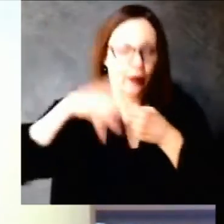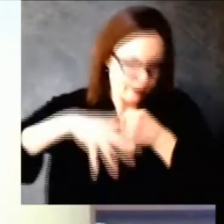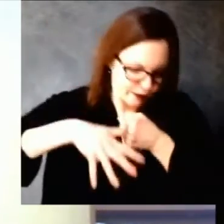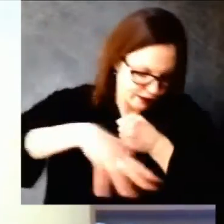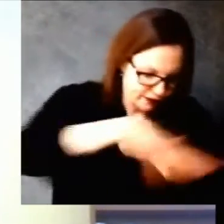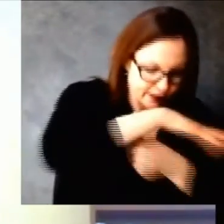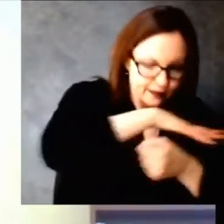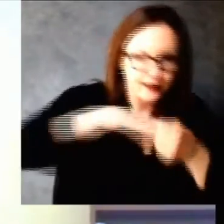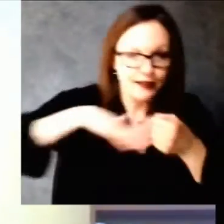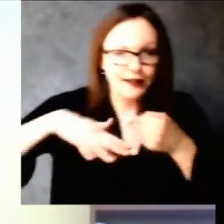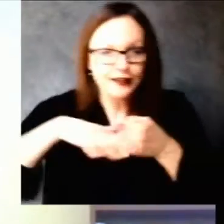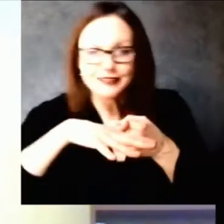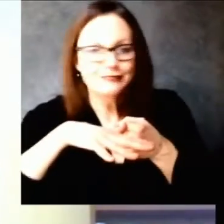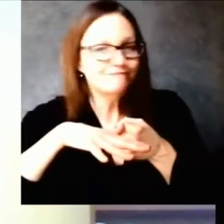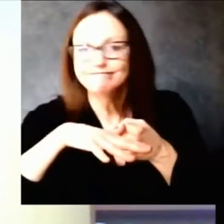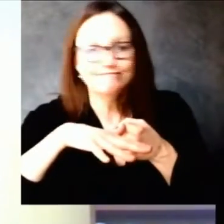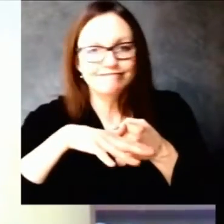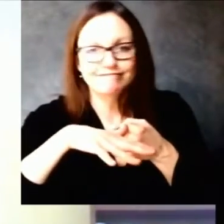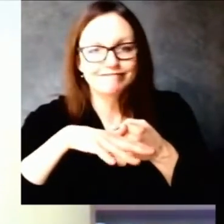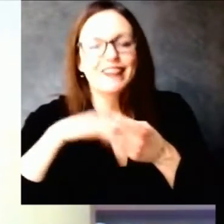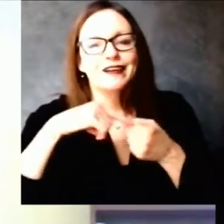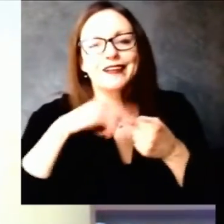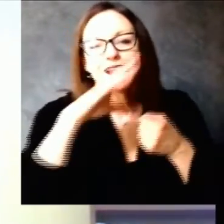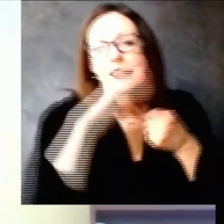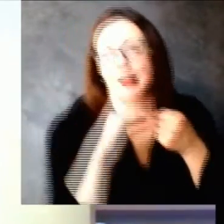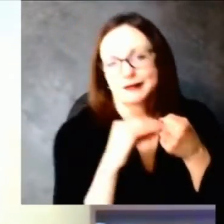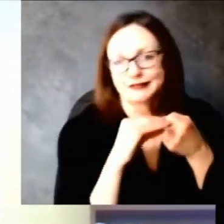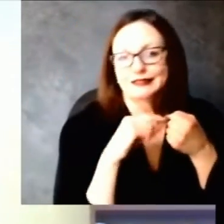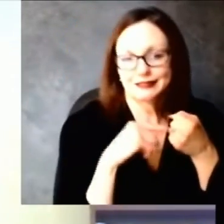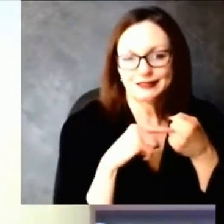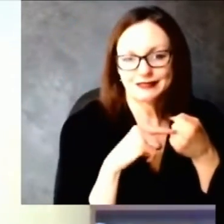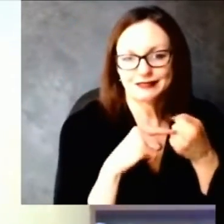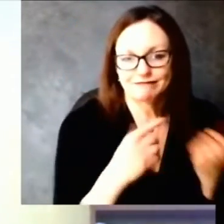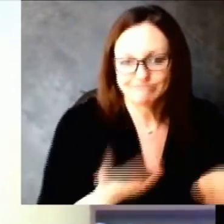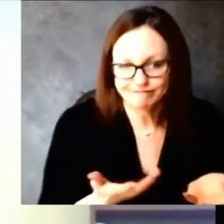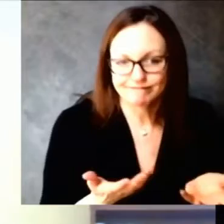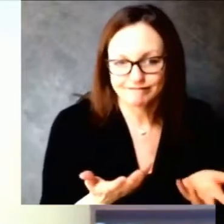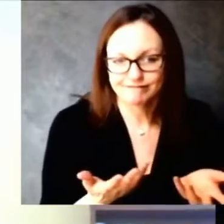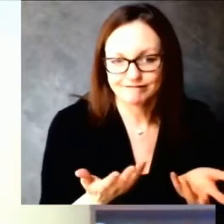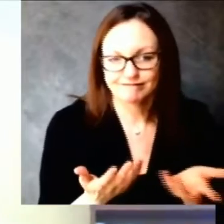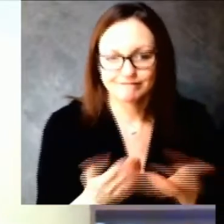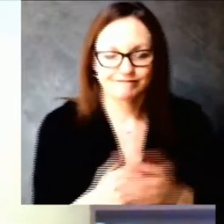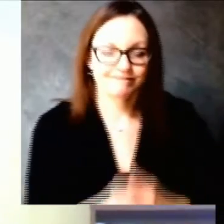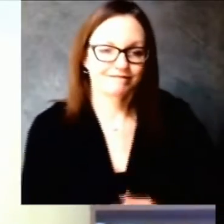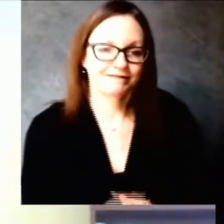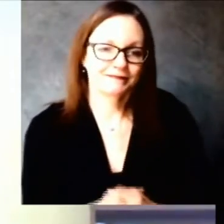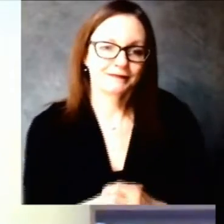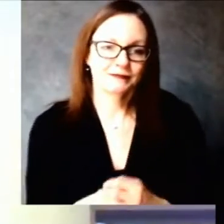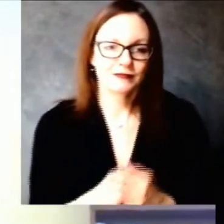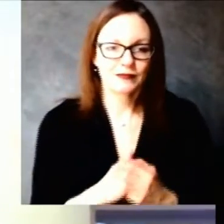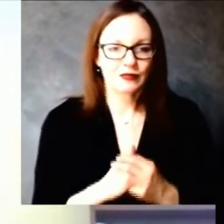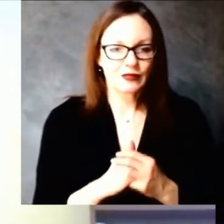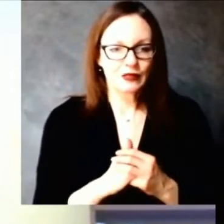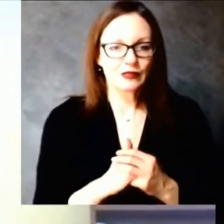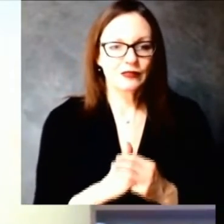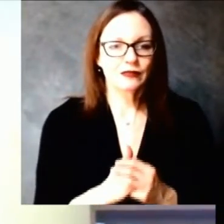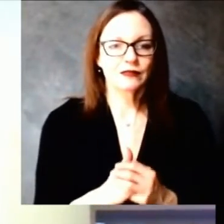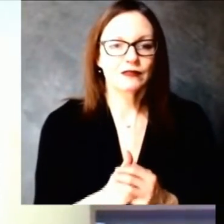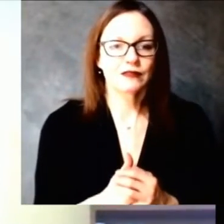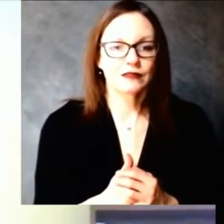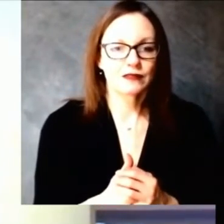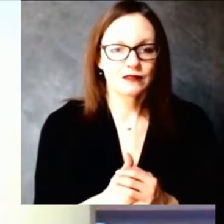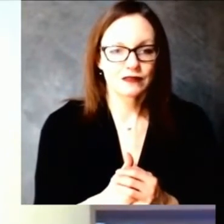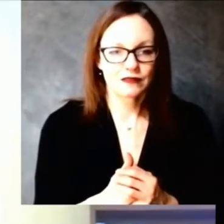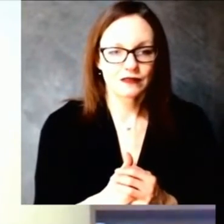so we have some rural communities that had a lot of vaccinators they registered early they all asked for